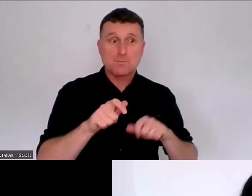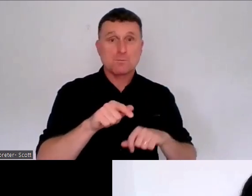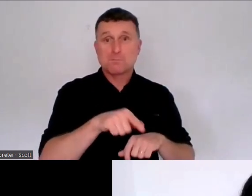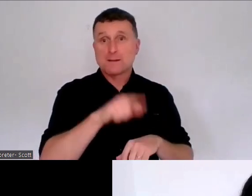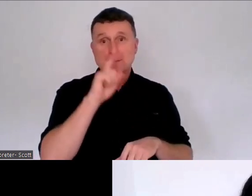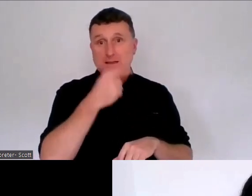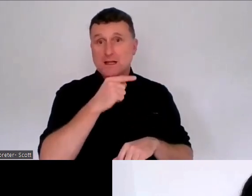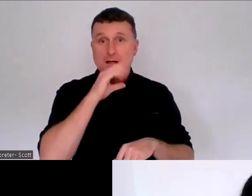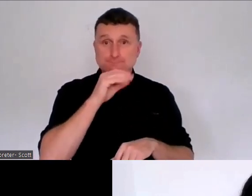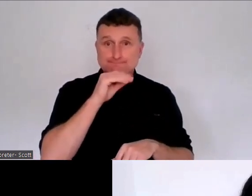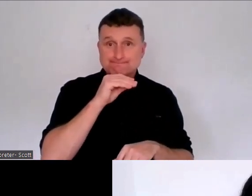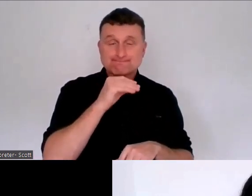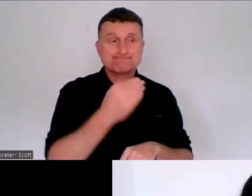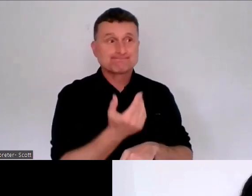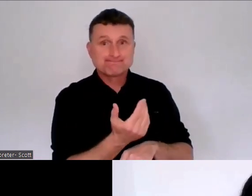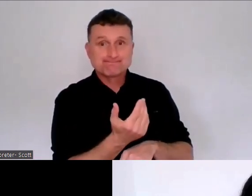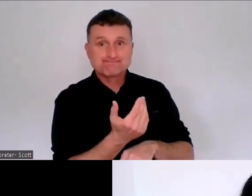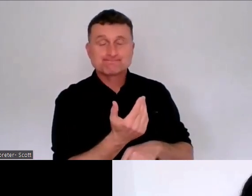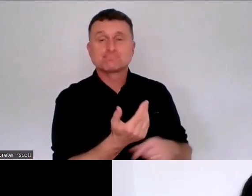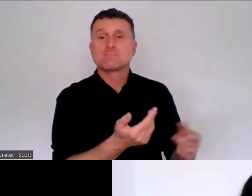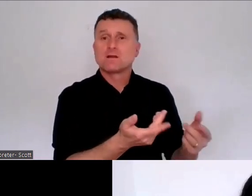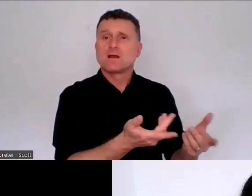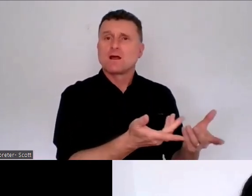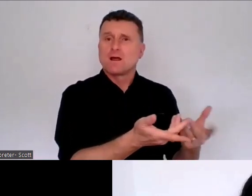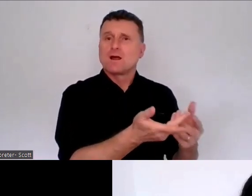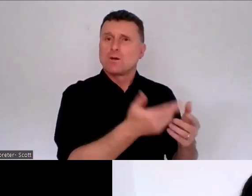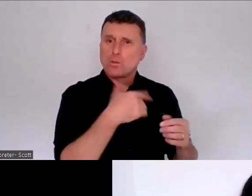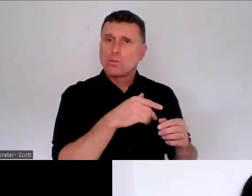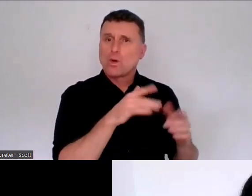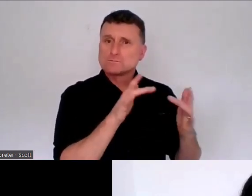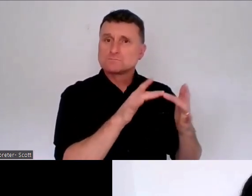to contribute to these sorts of processes.